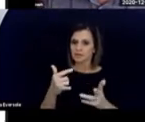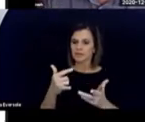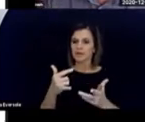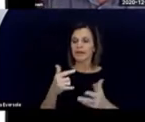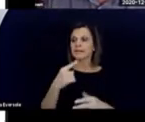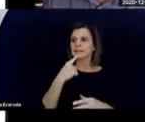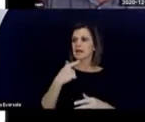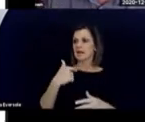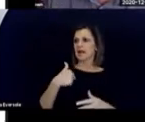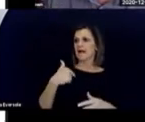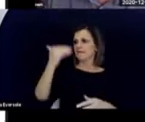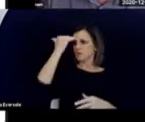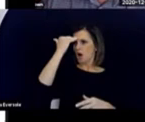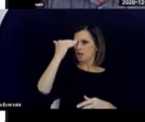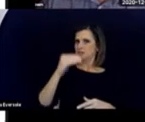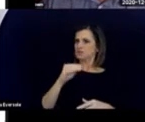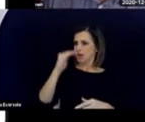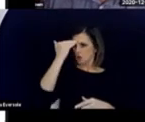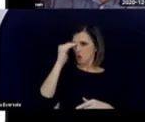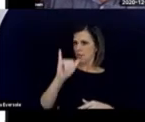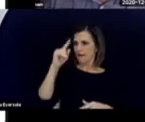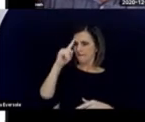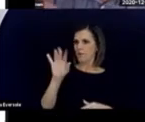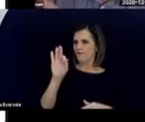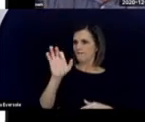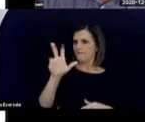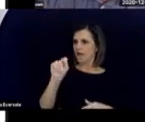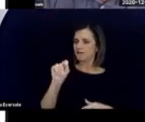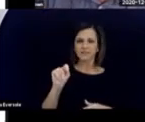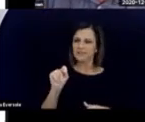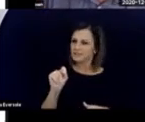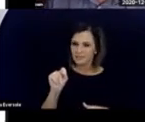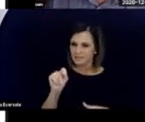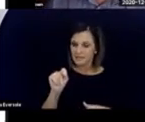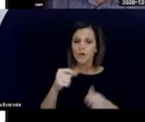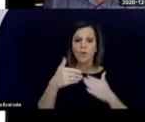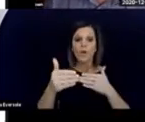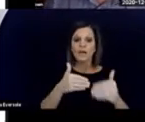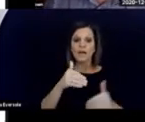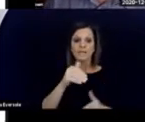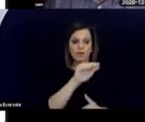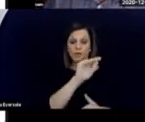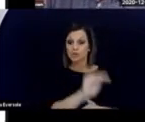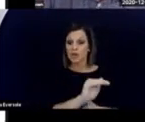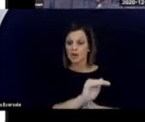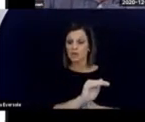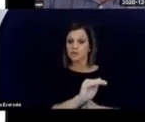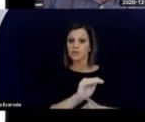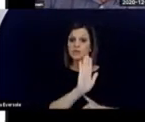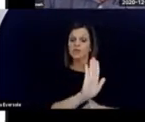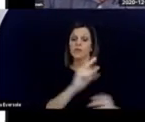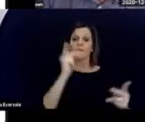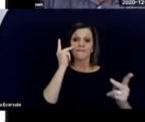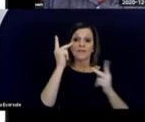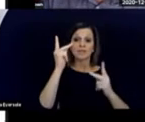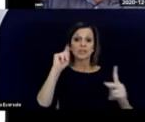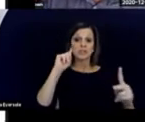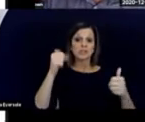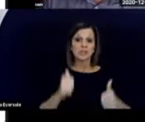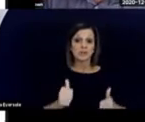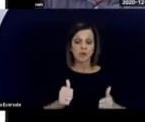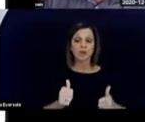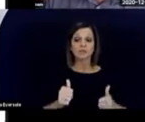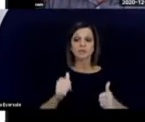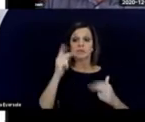knowledge and fact. So, whatever the child is like, their vision and hearing